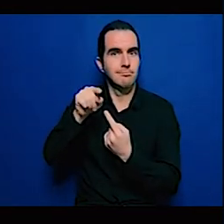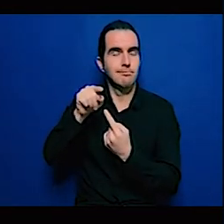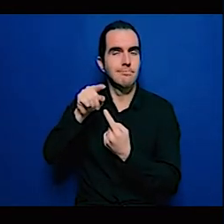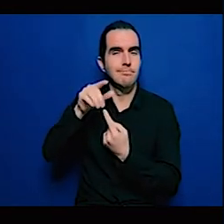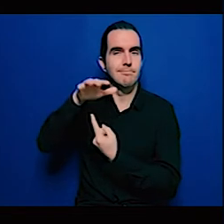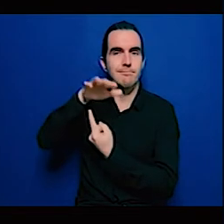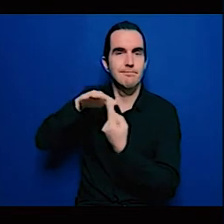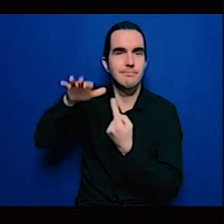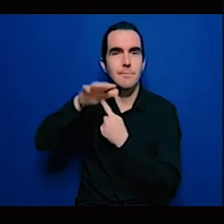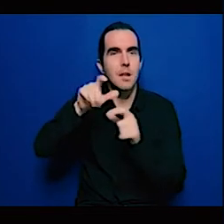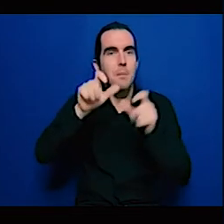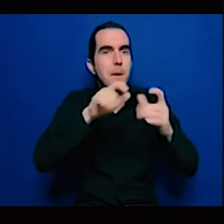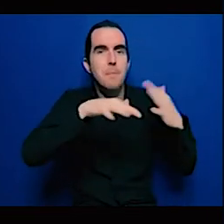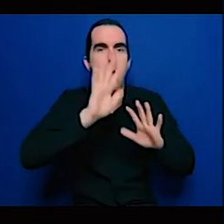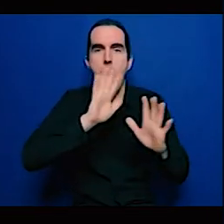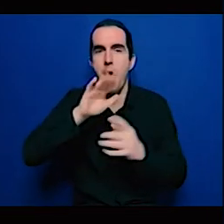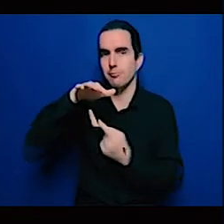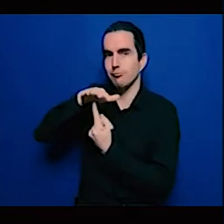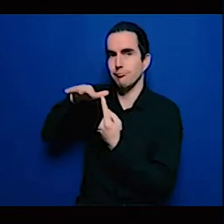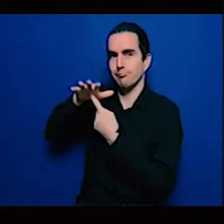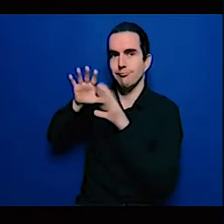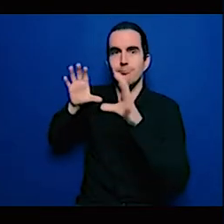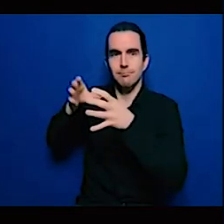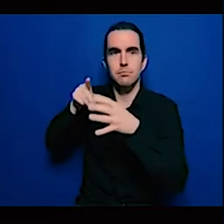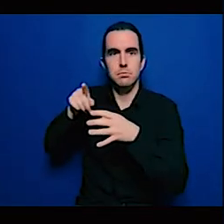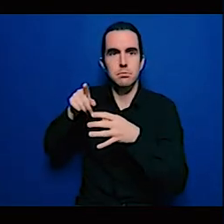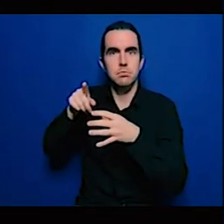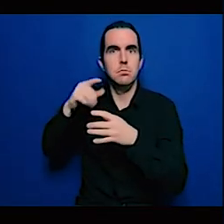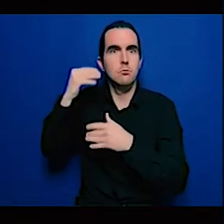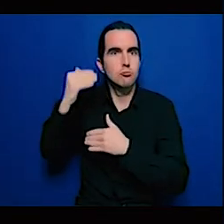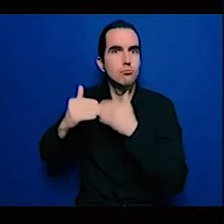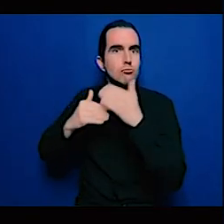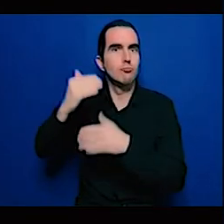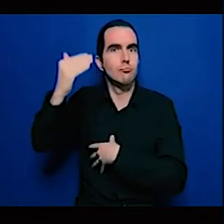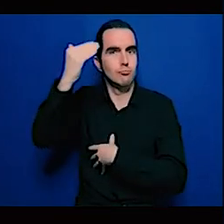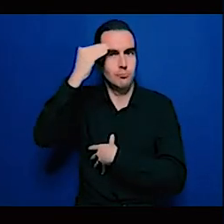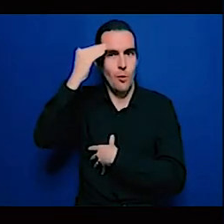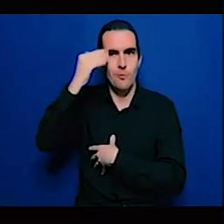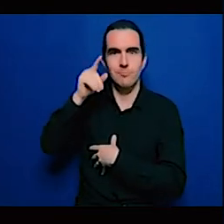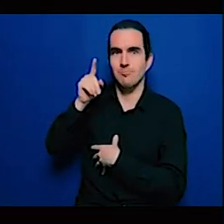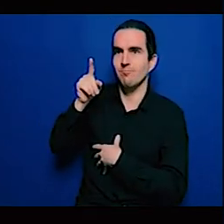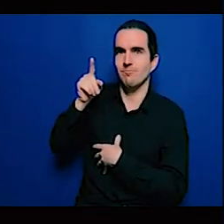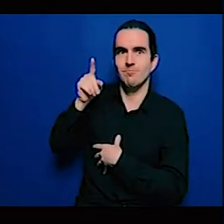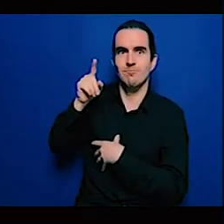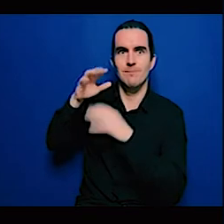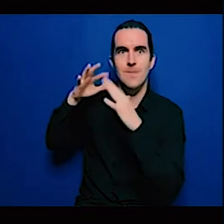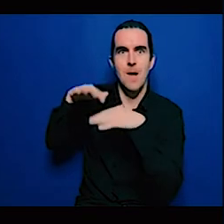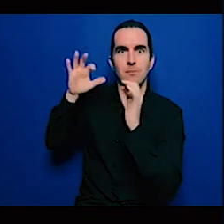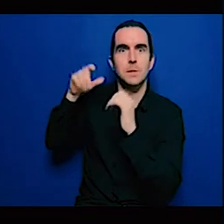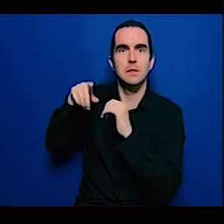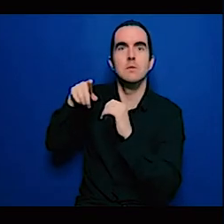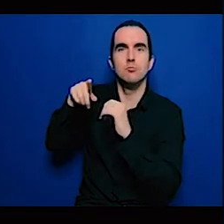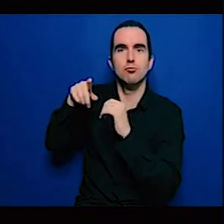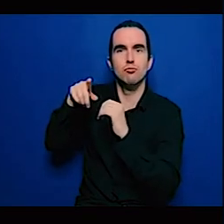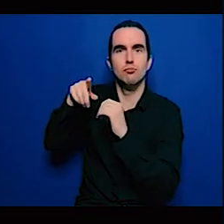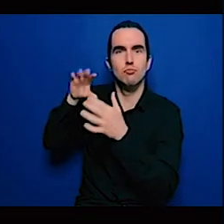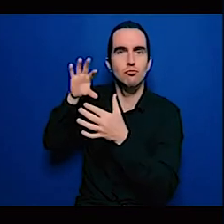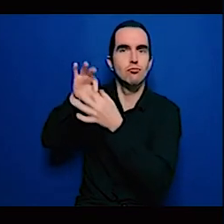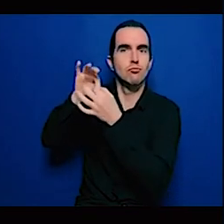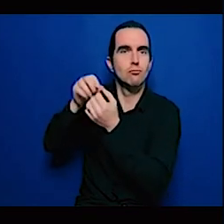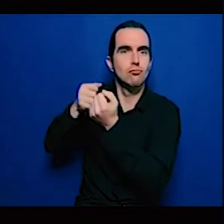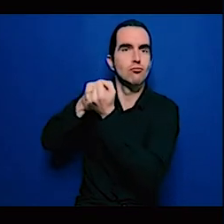today and maybe it's my I still don't if someone asks me what's the NDC of Ghana I can't tell you I have no idea what it is